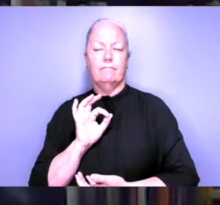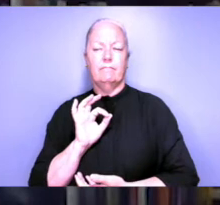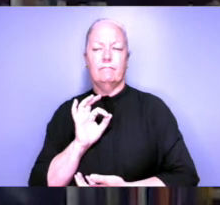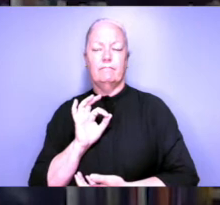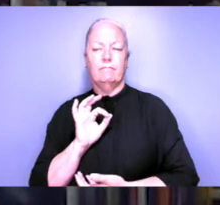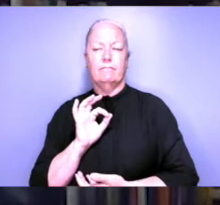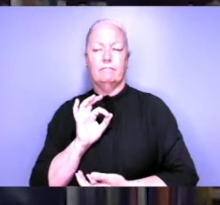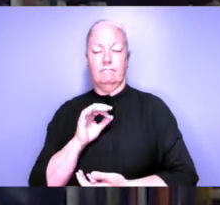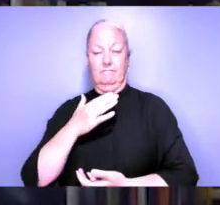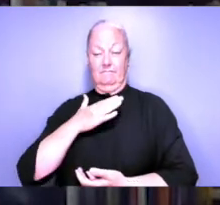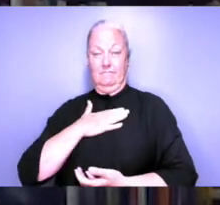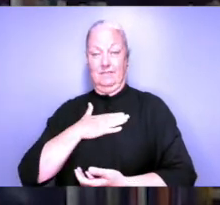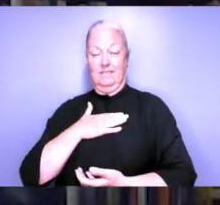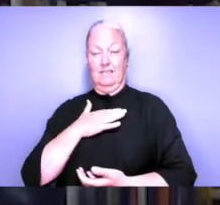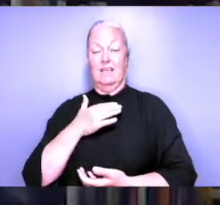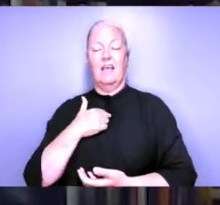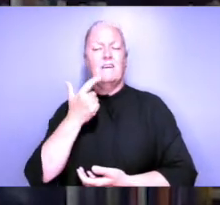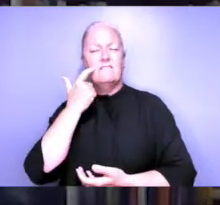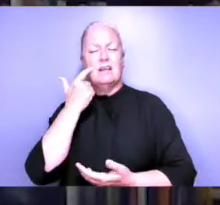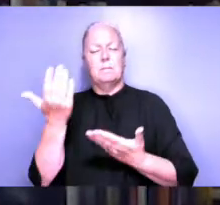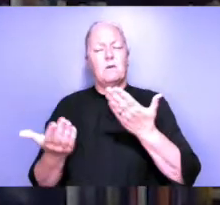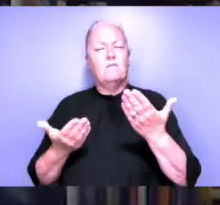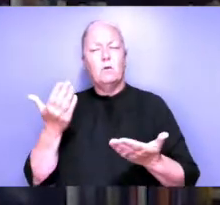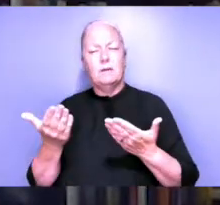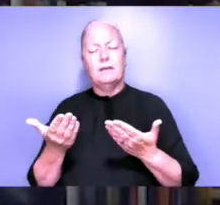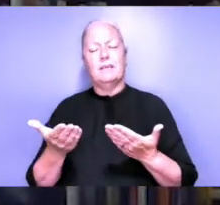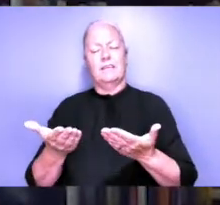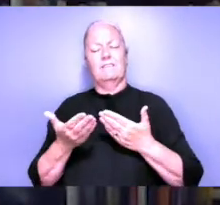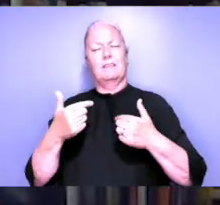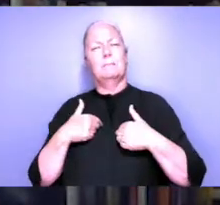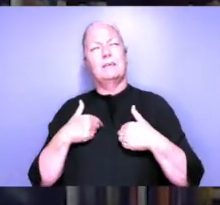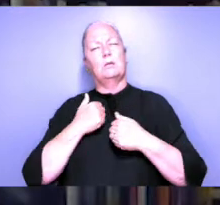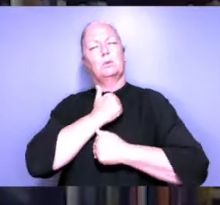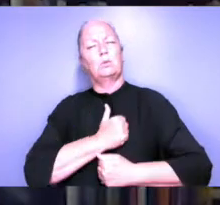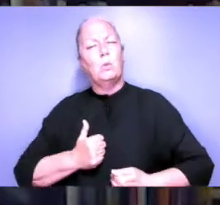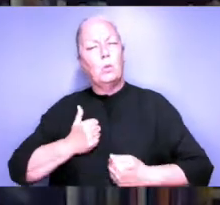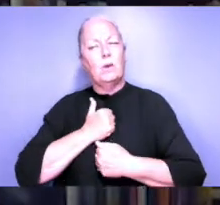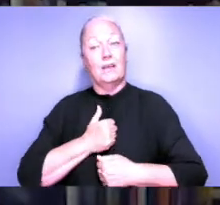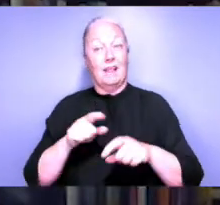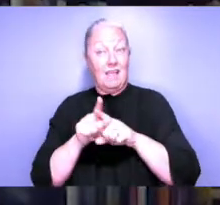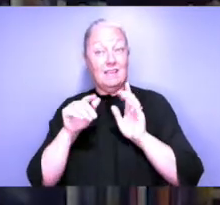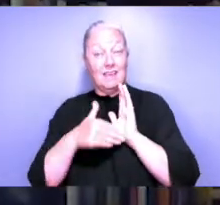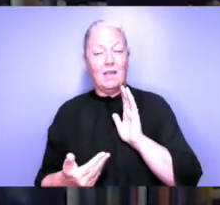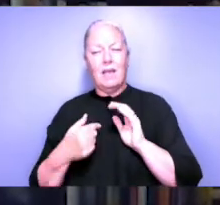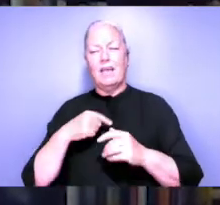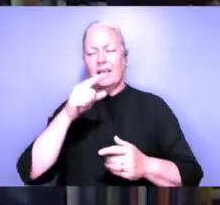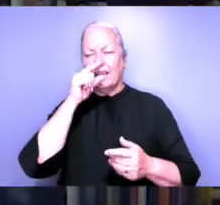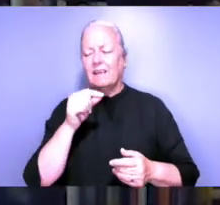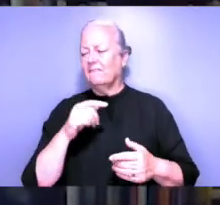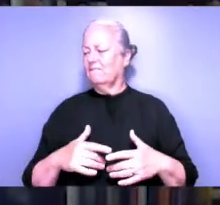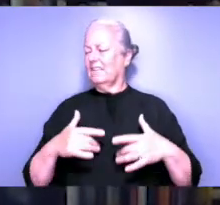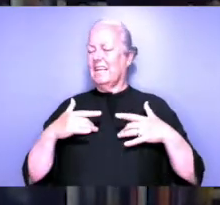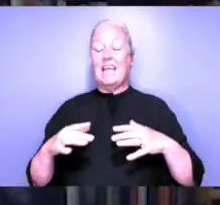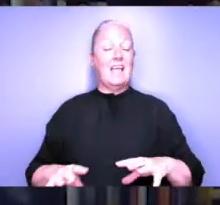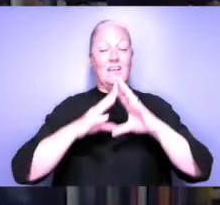I find performance gives me a joy and a life. Even now I can feel sick, I